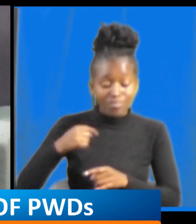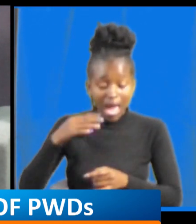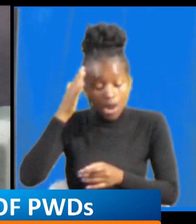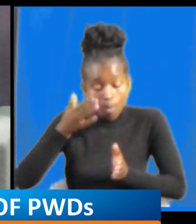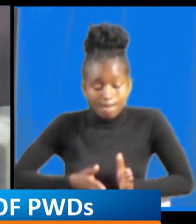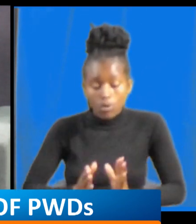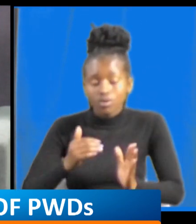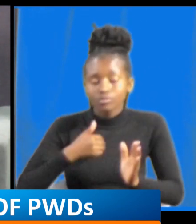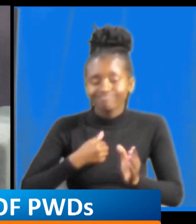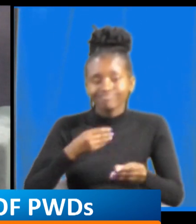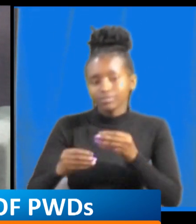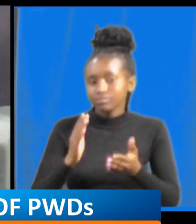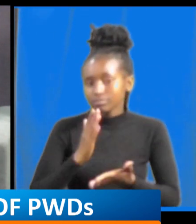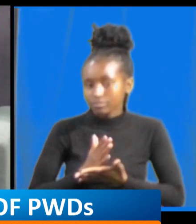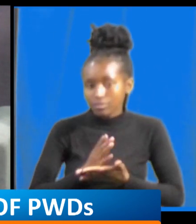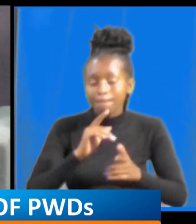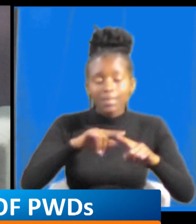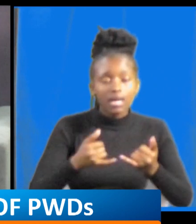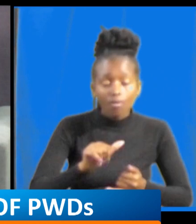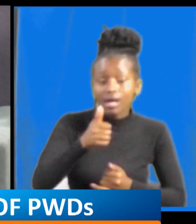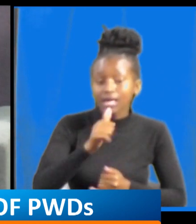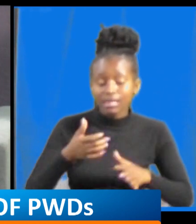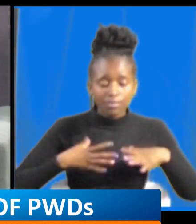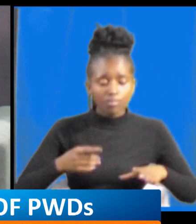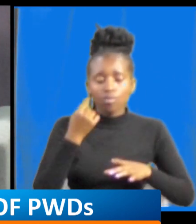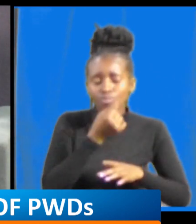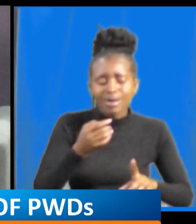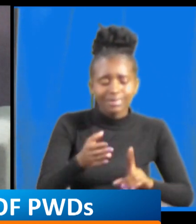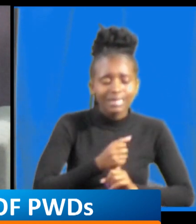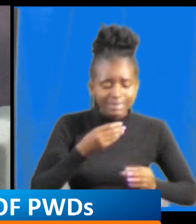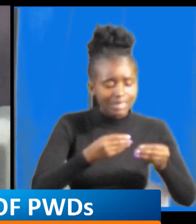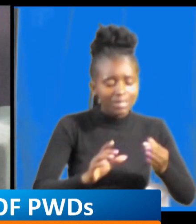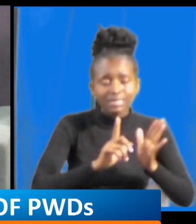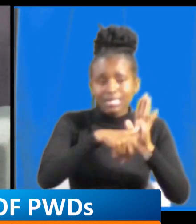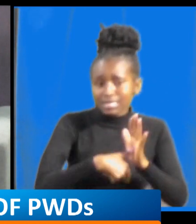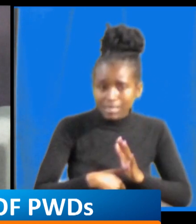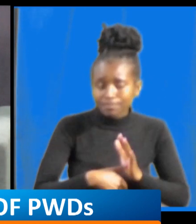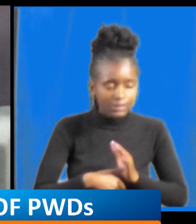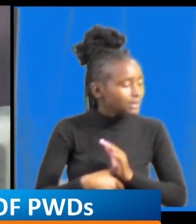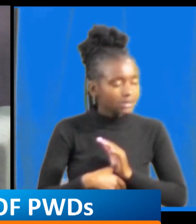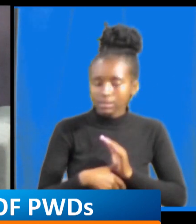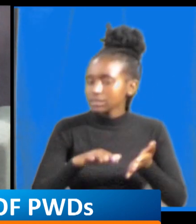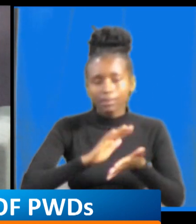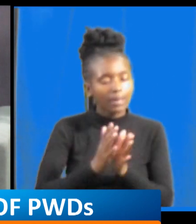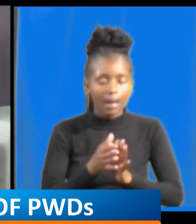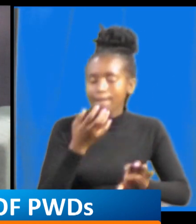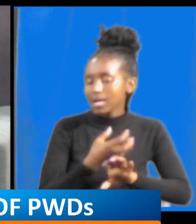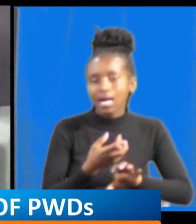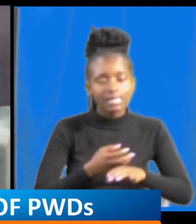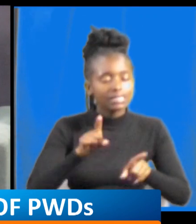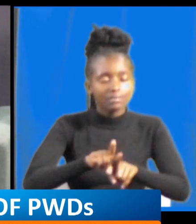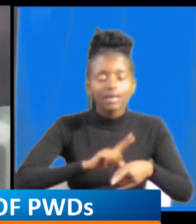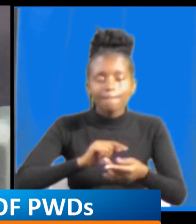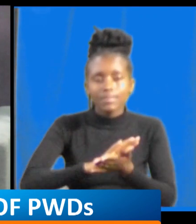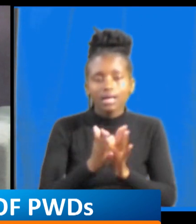for people who acquire their disability is somehow more difficult for them to accept for disability is more like a